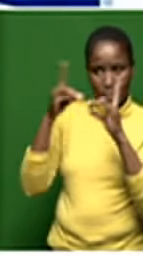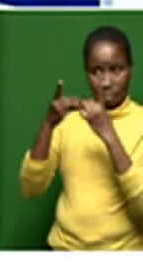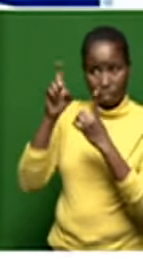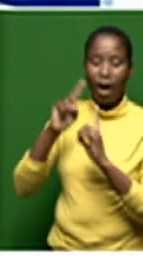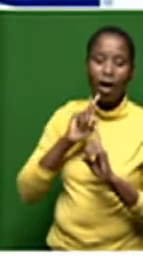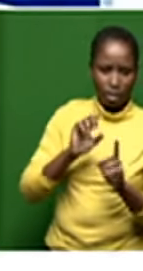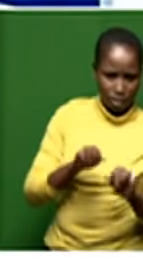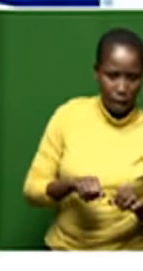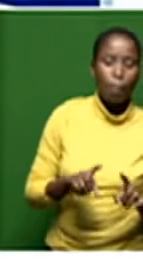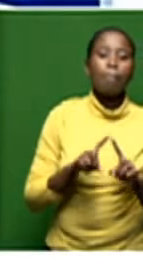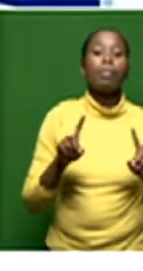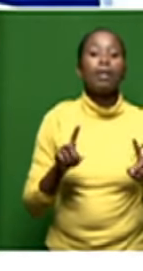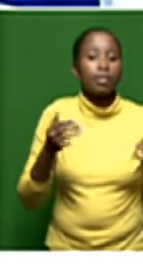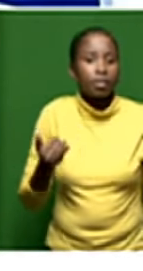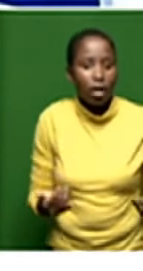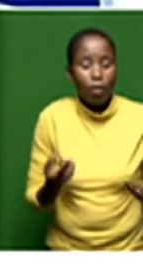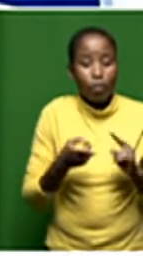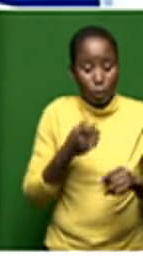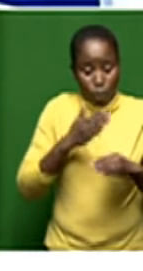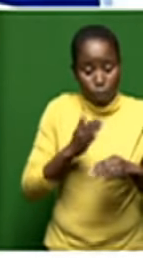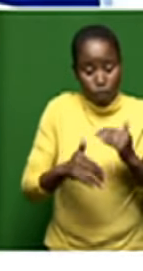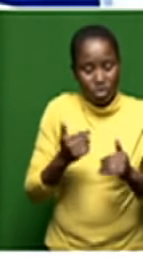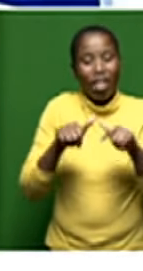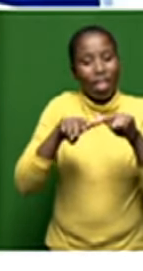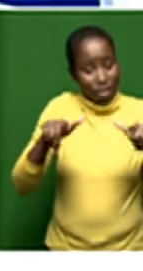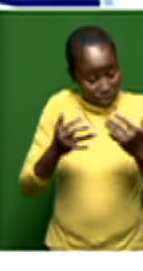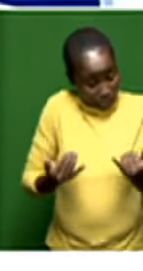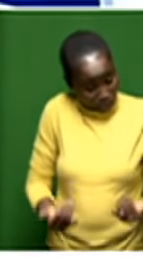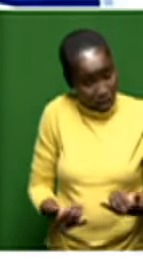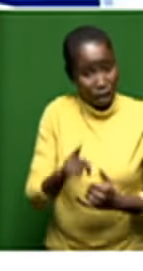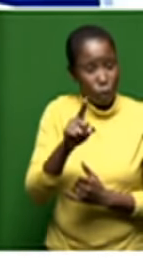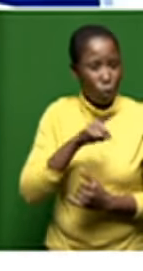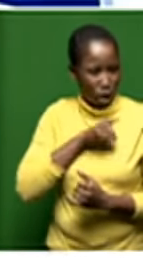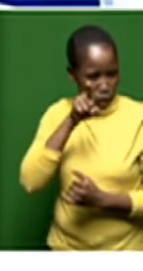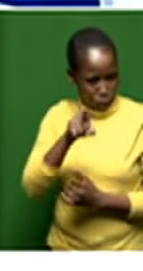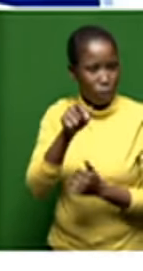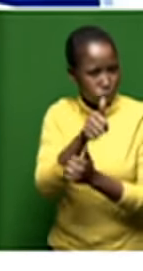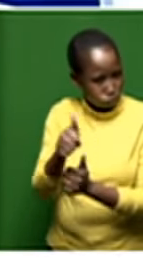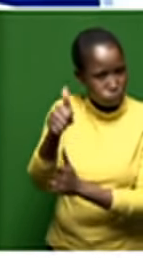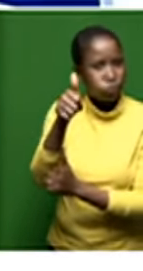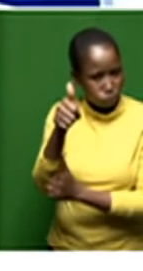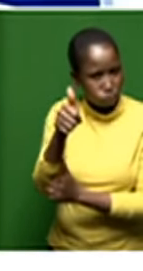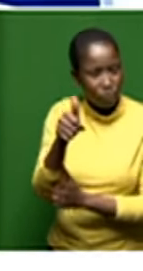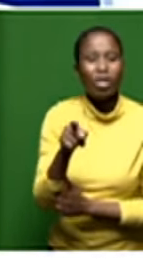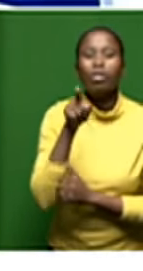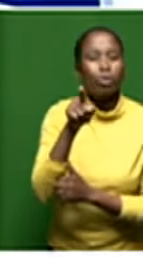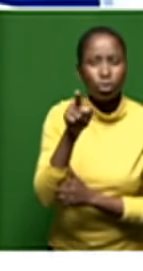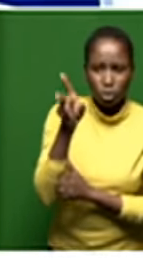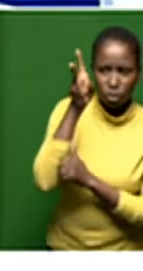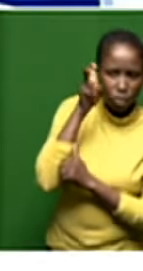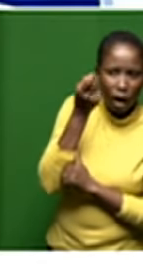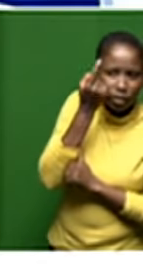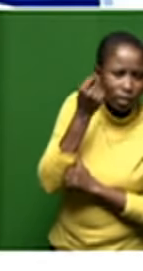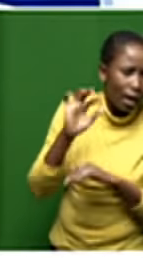to it but at an operational level uh mr kokolo as the chief executive what was your understanding